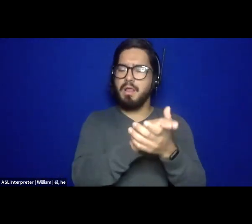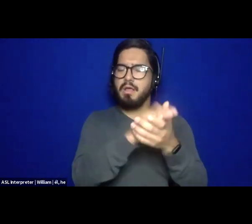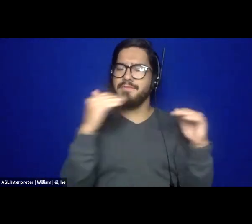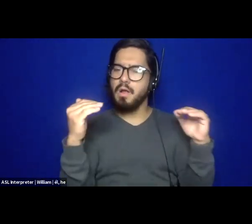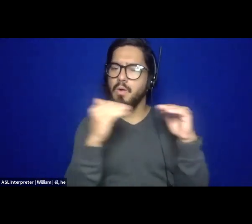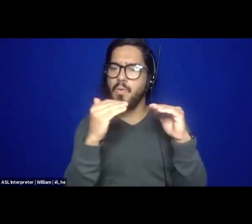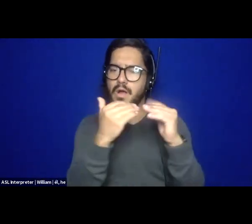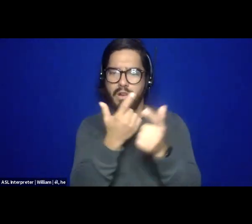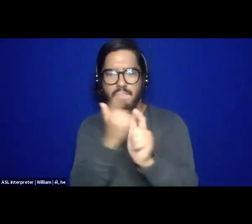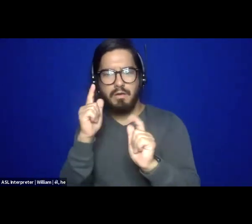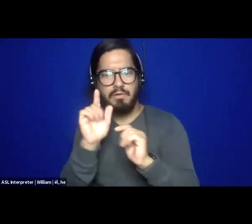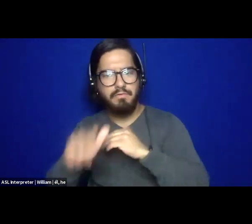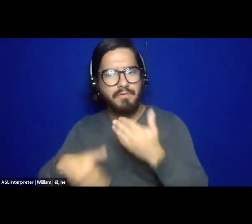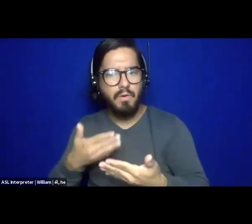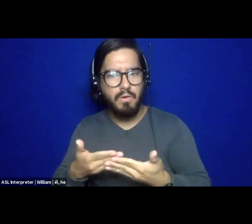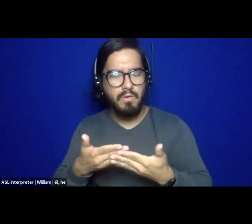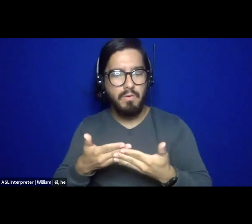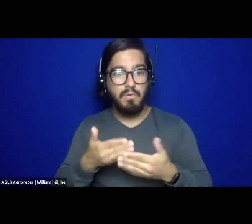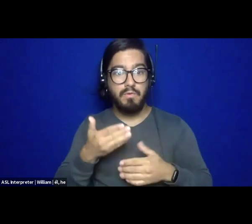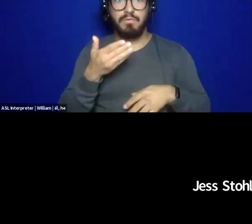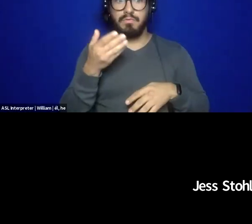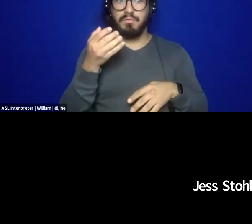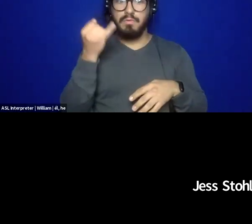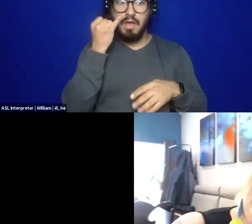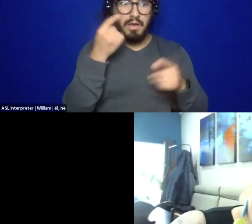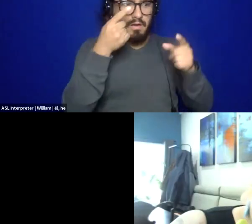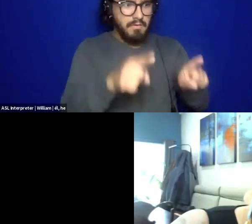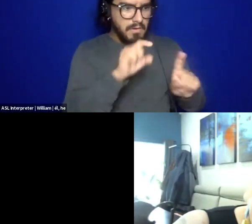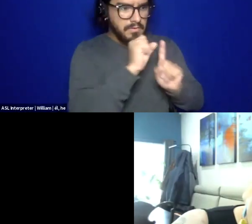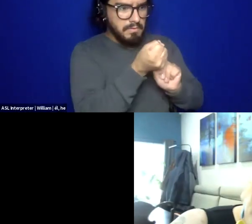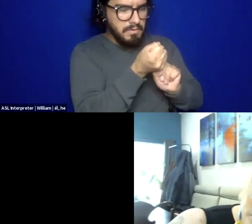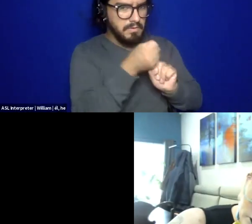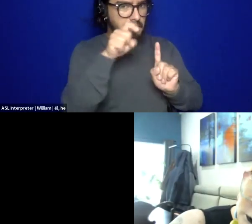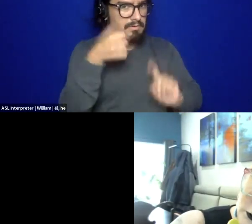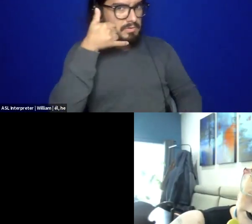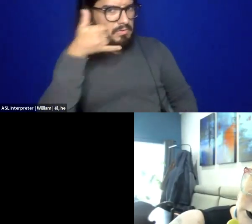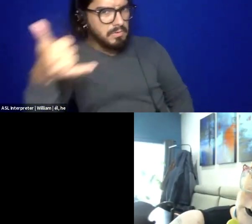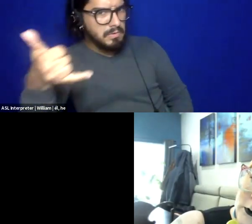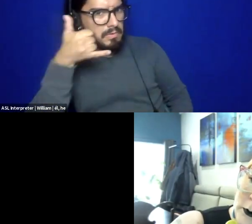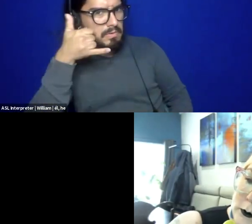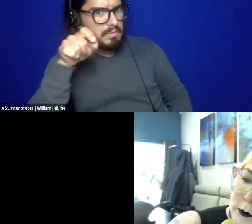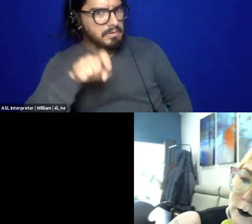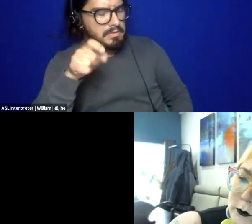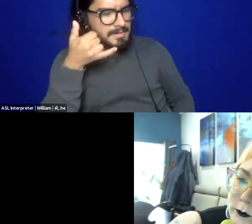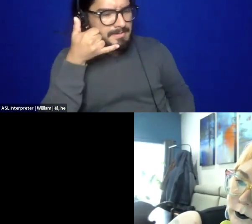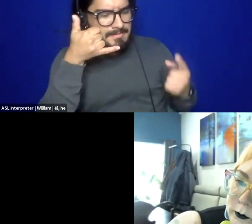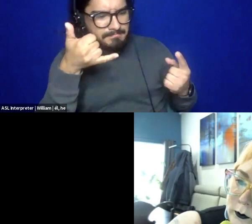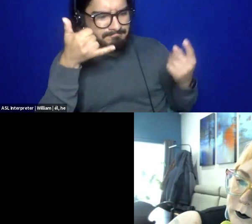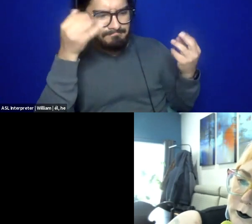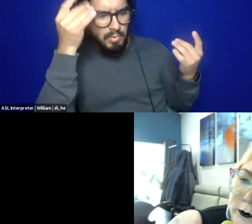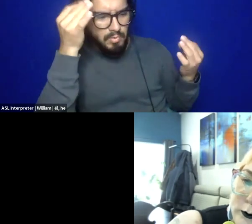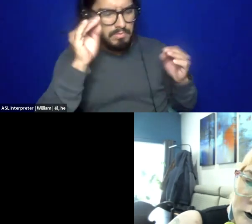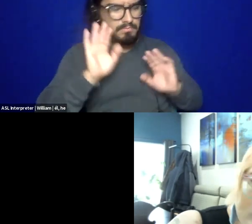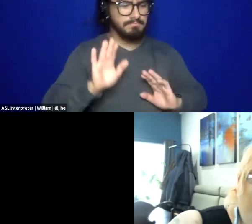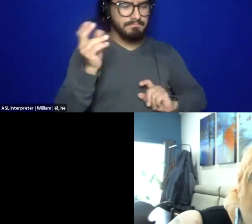a call, really asking yourself, do I need to make this call? Why do I think I need to make this call? Why do I think that I need,